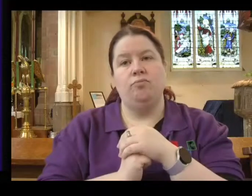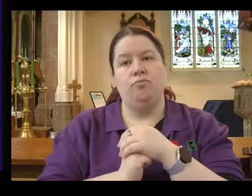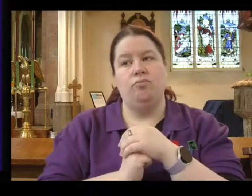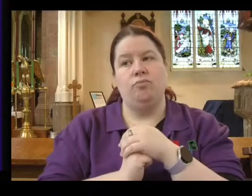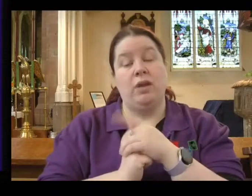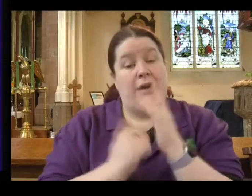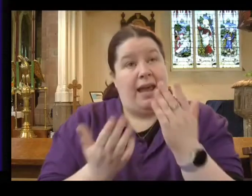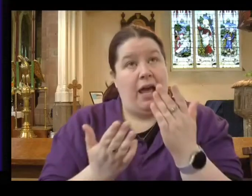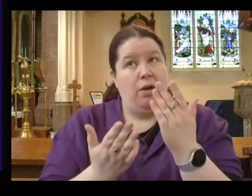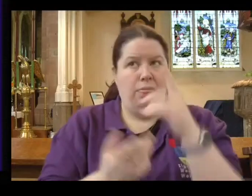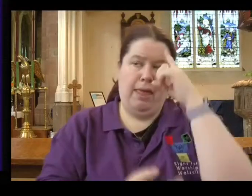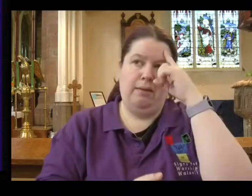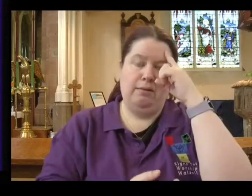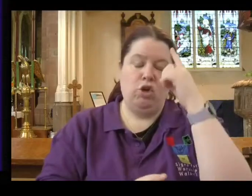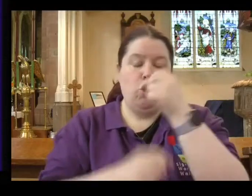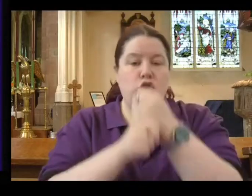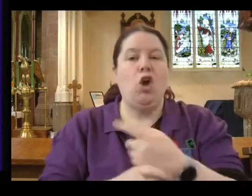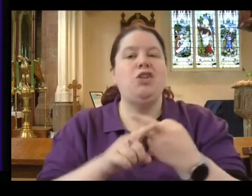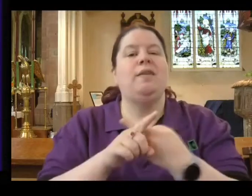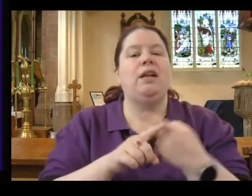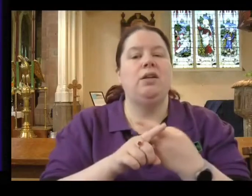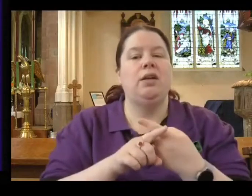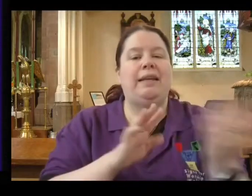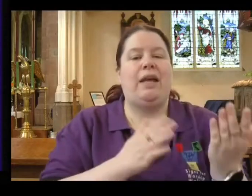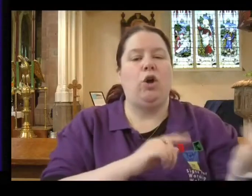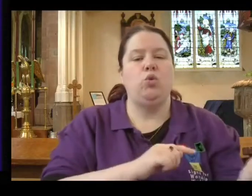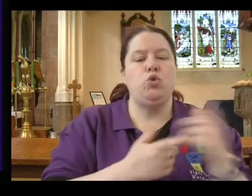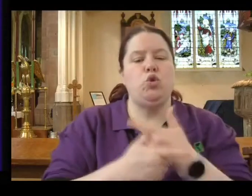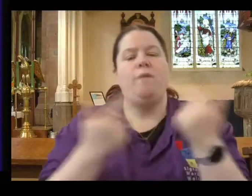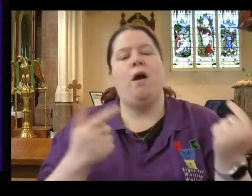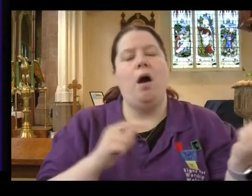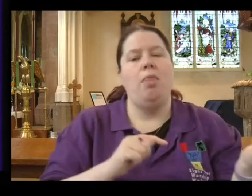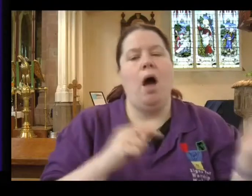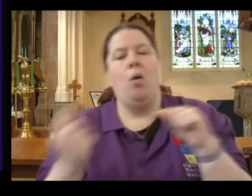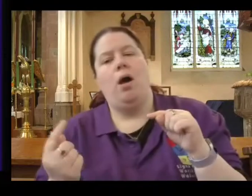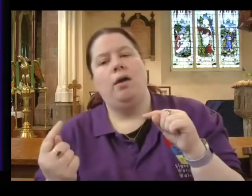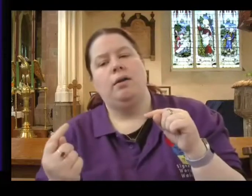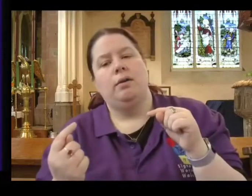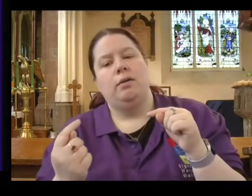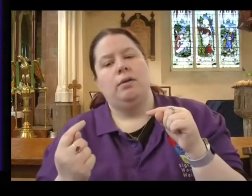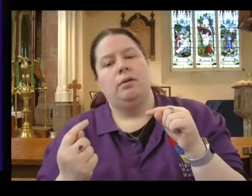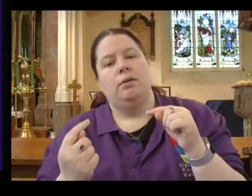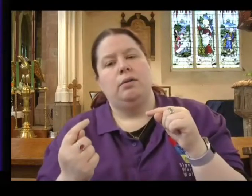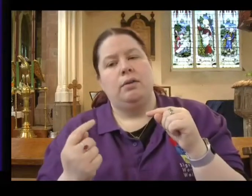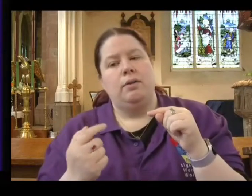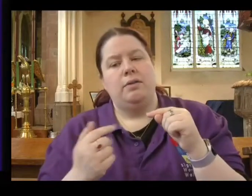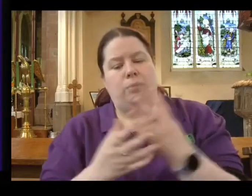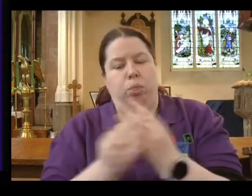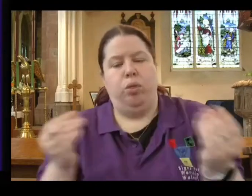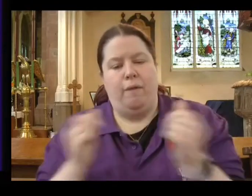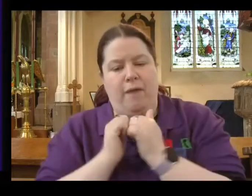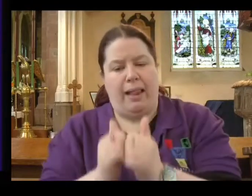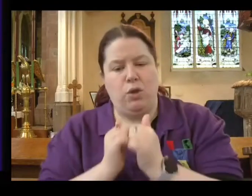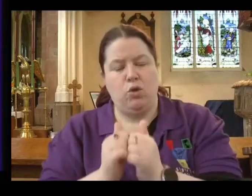now I think there is a danger that the Church of England is swinging too far the other way. Assimilating too much the values and the